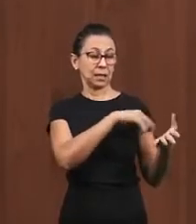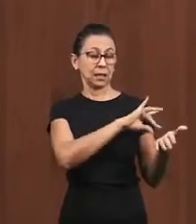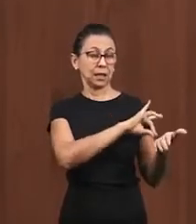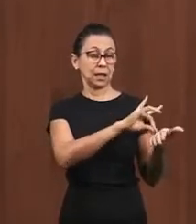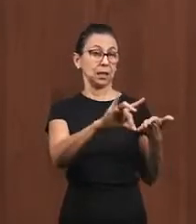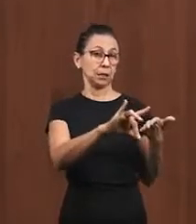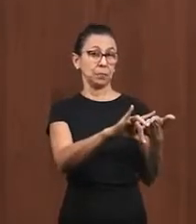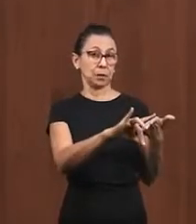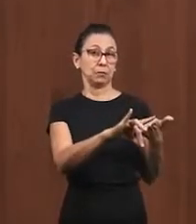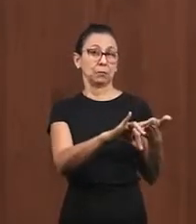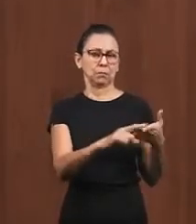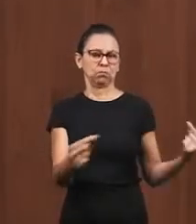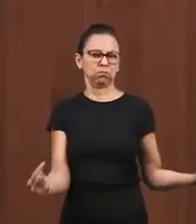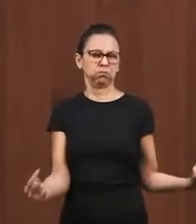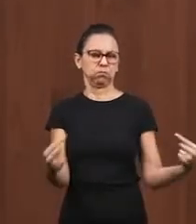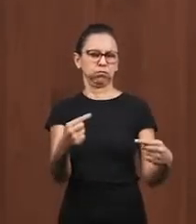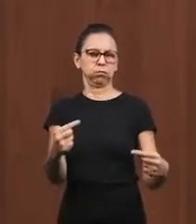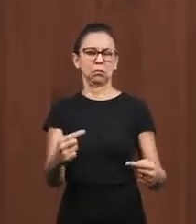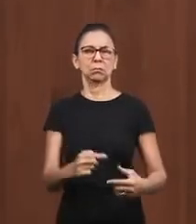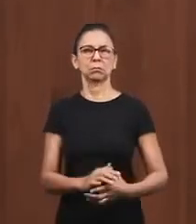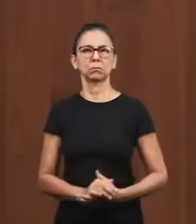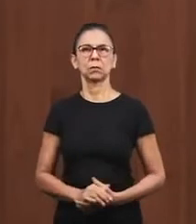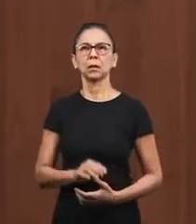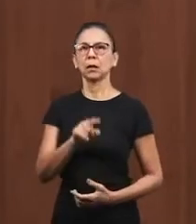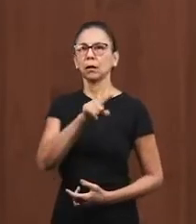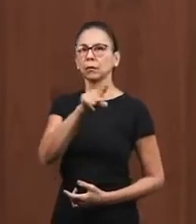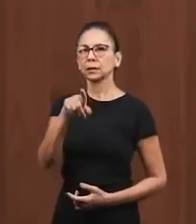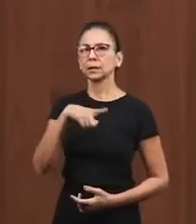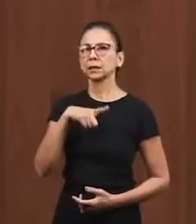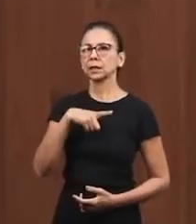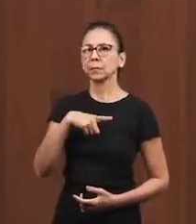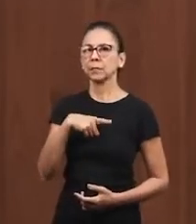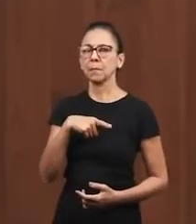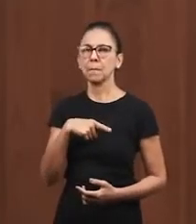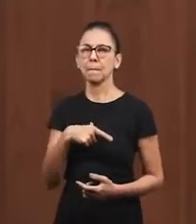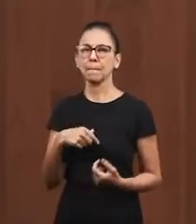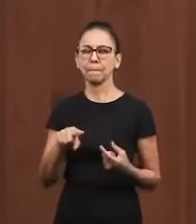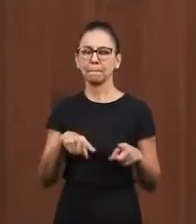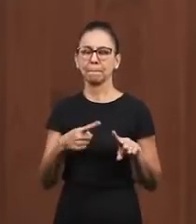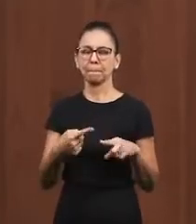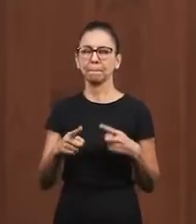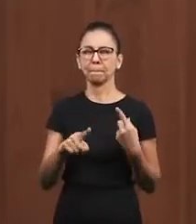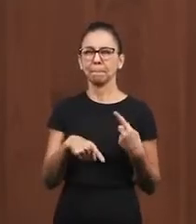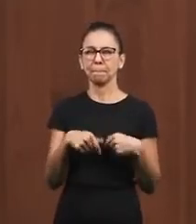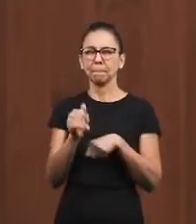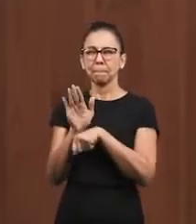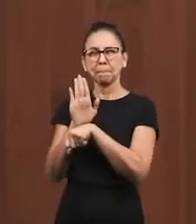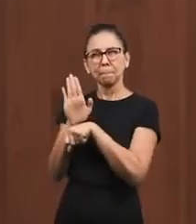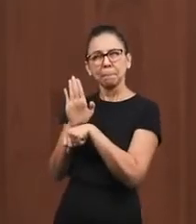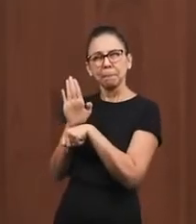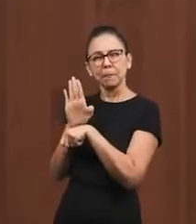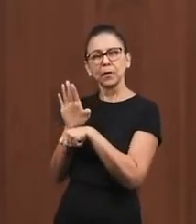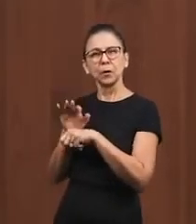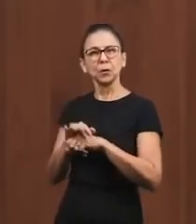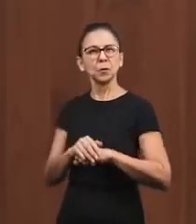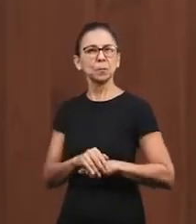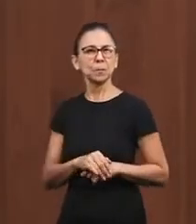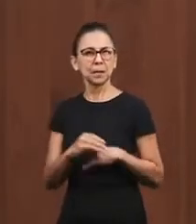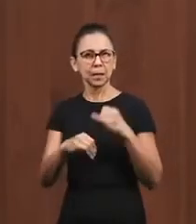oppose you in your life programs and internet friends worldly musics movies